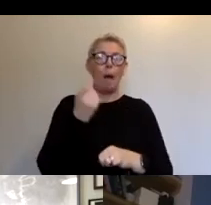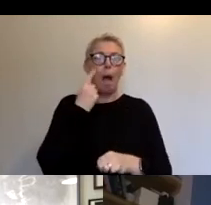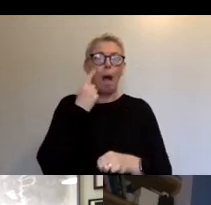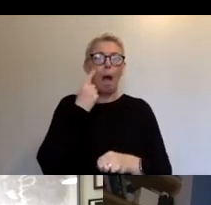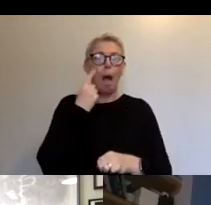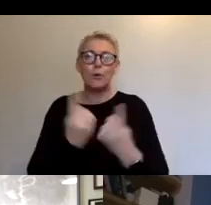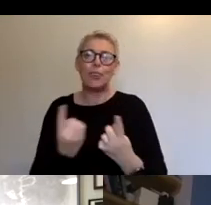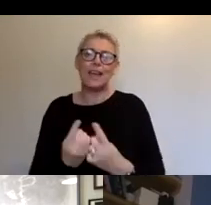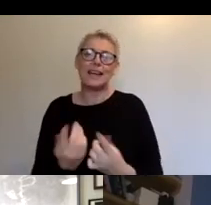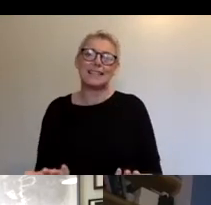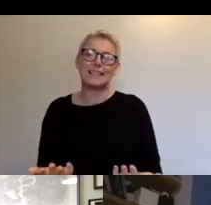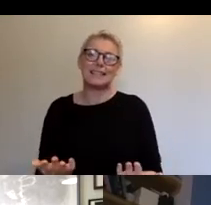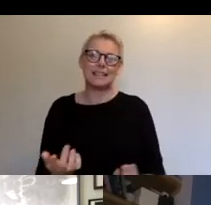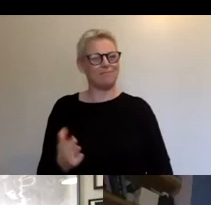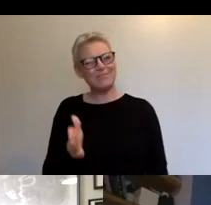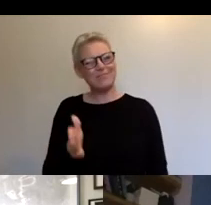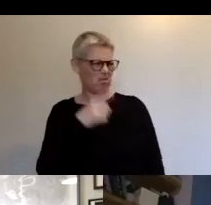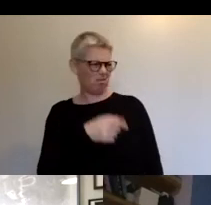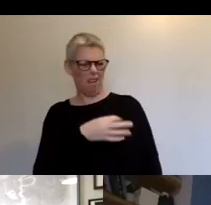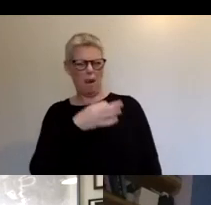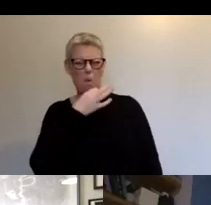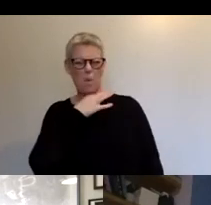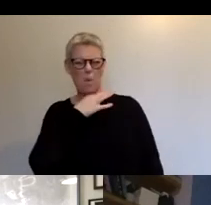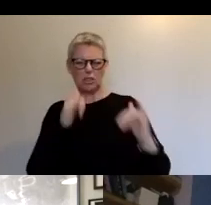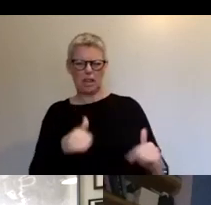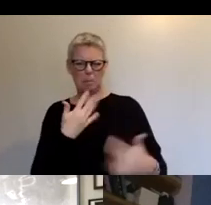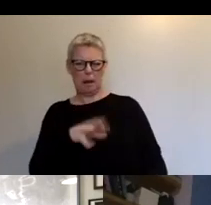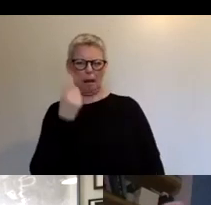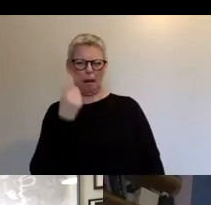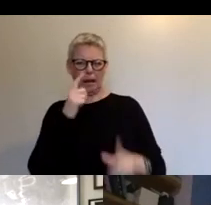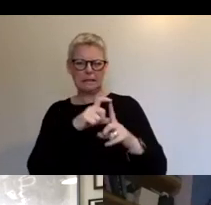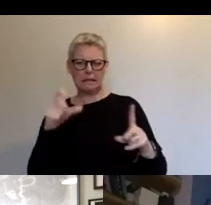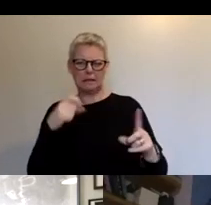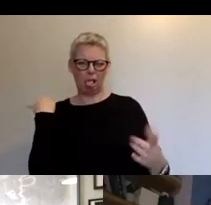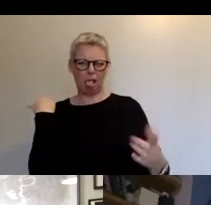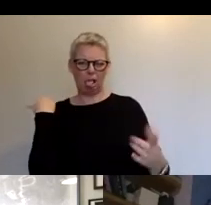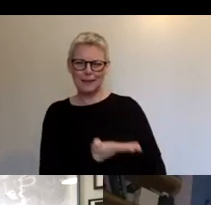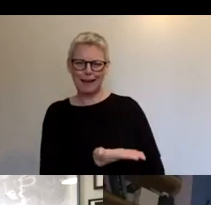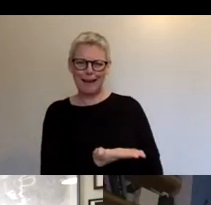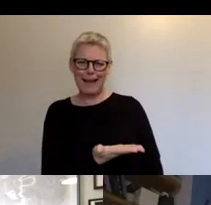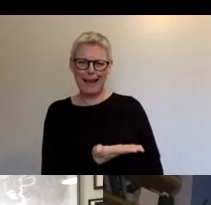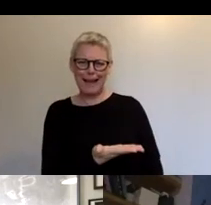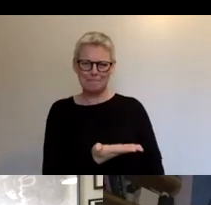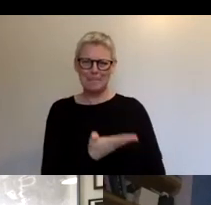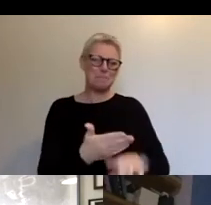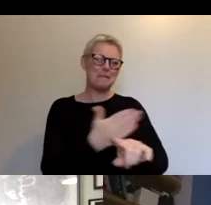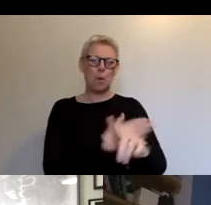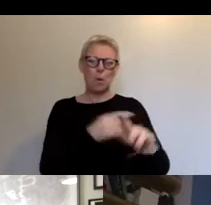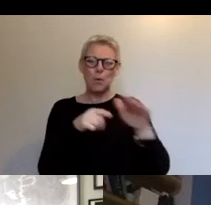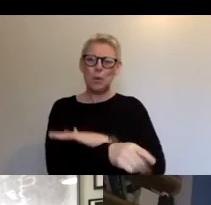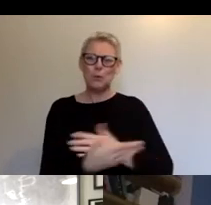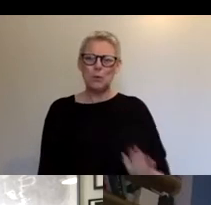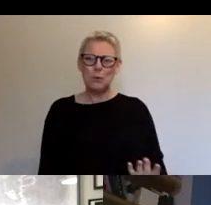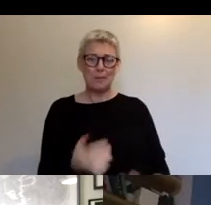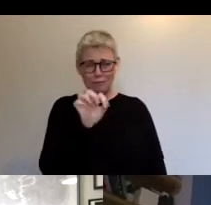we've been experimenting with digital form for many years. Pre YouTube, we had a lot of projects